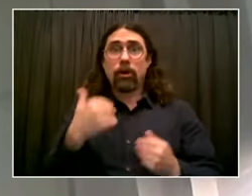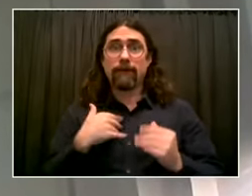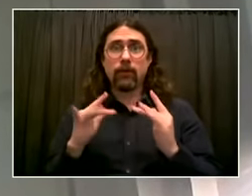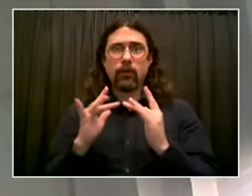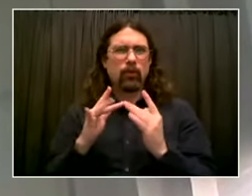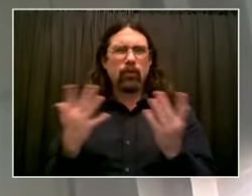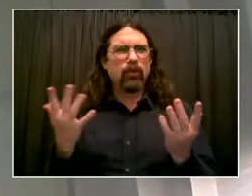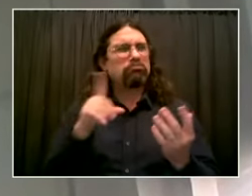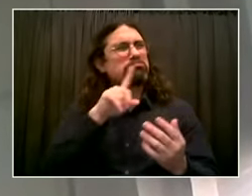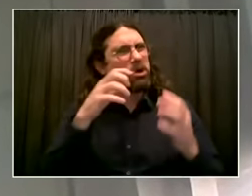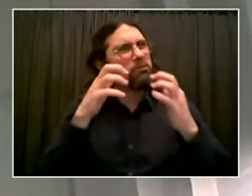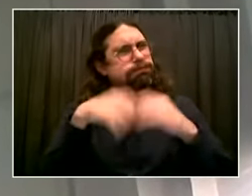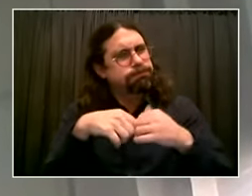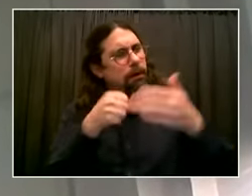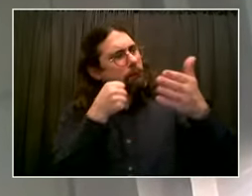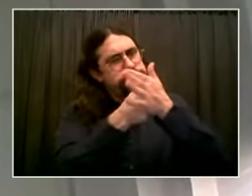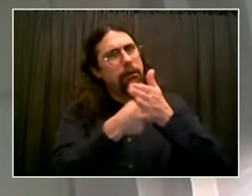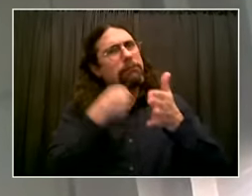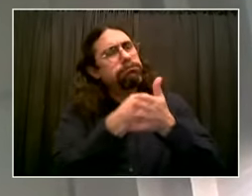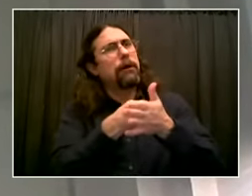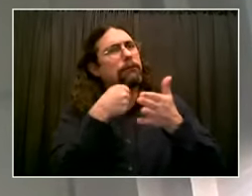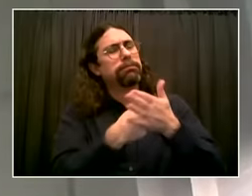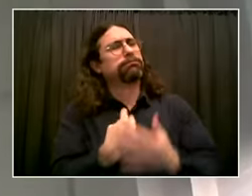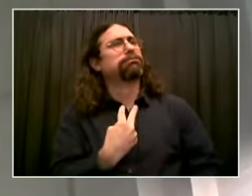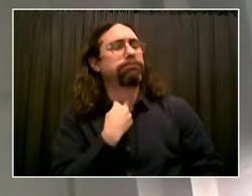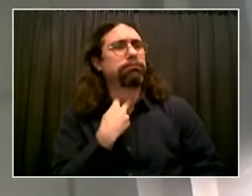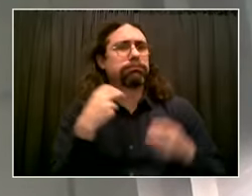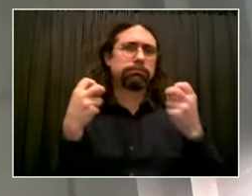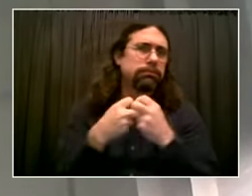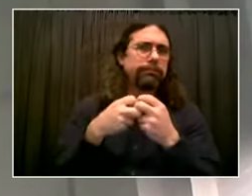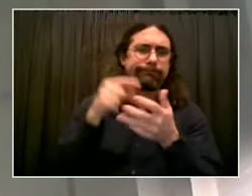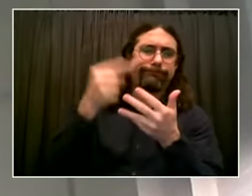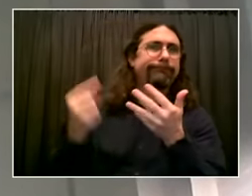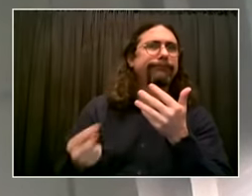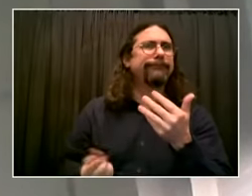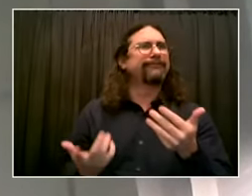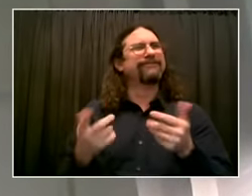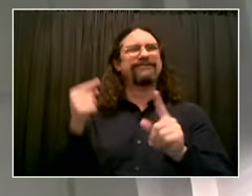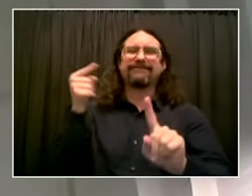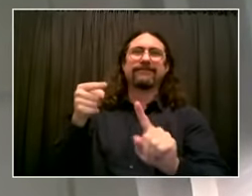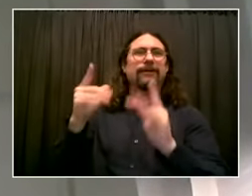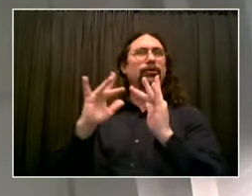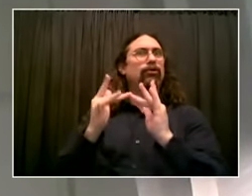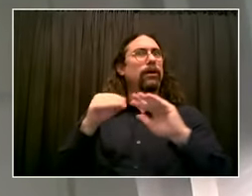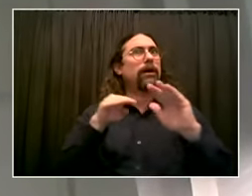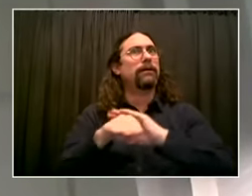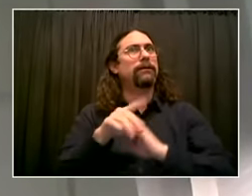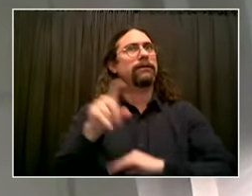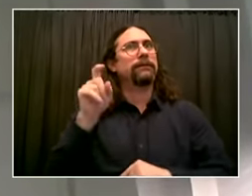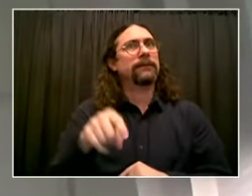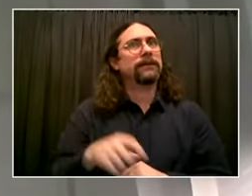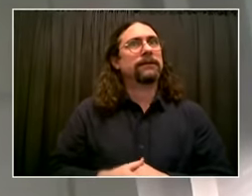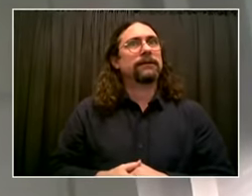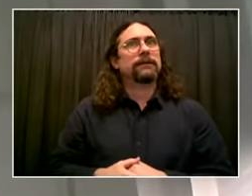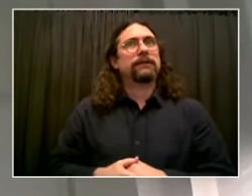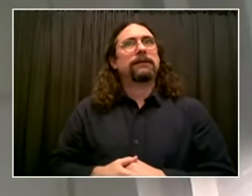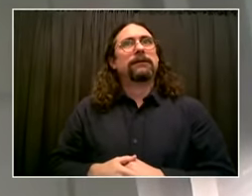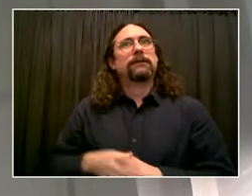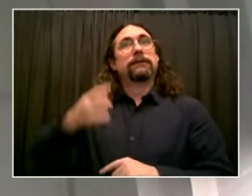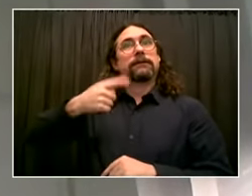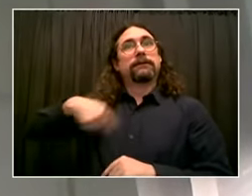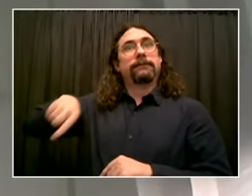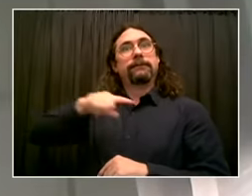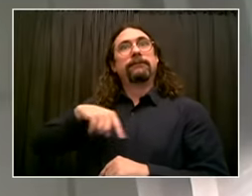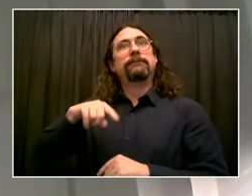of tablets with prepaid internet to distribute to our members so they wouldn't fall prey to the digital divide. I'm so excited that New York City